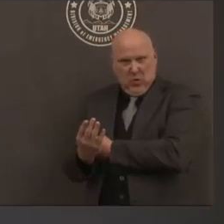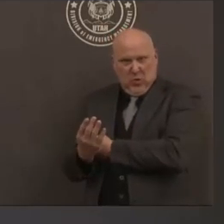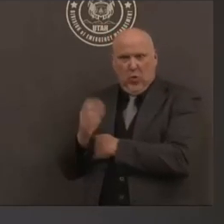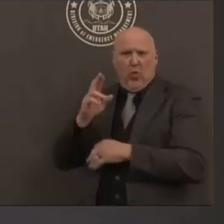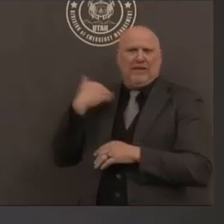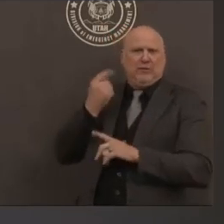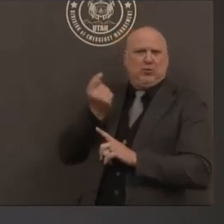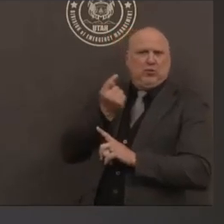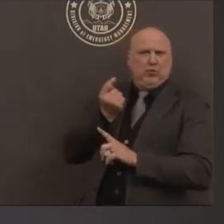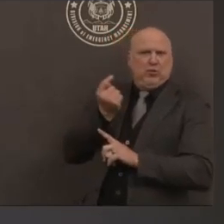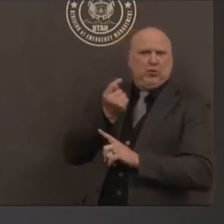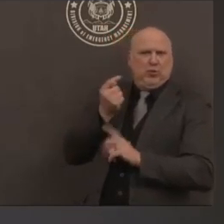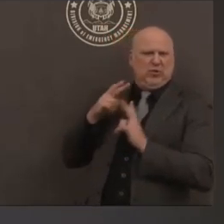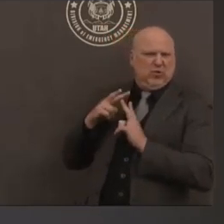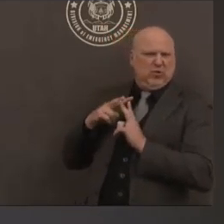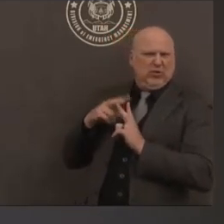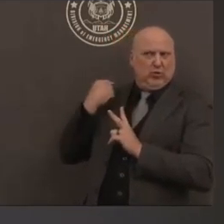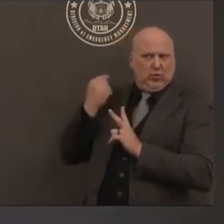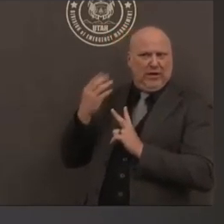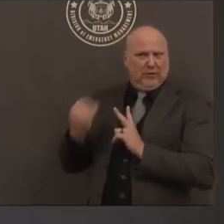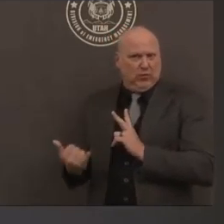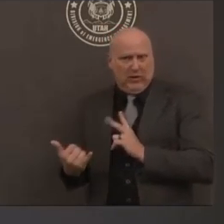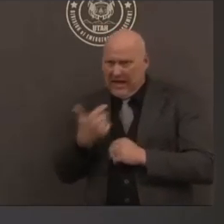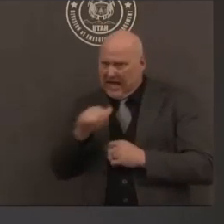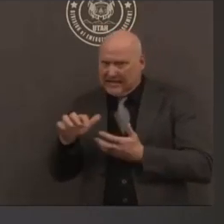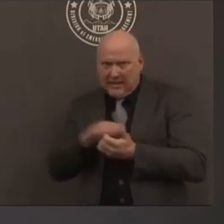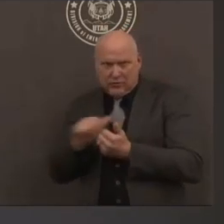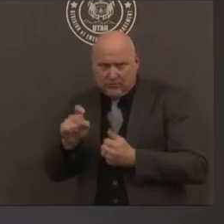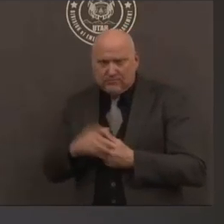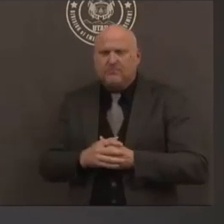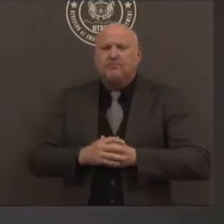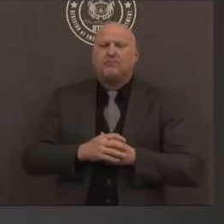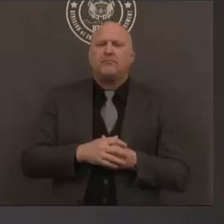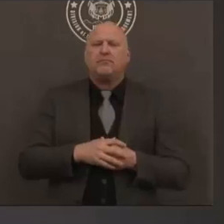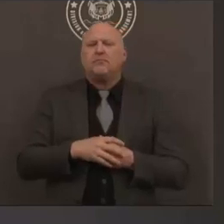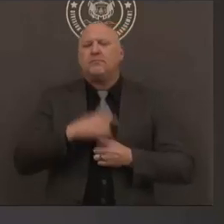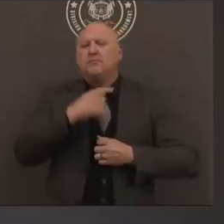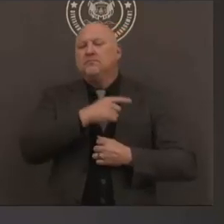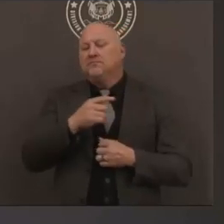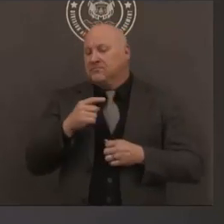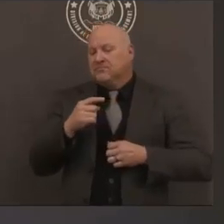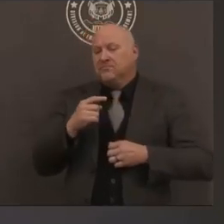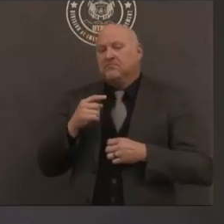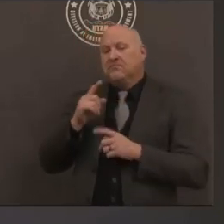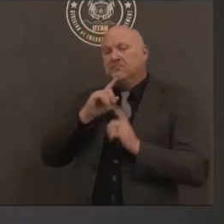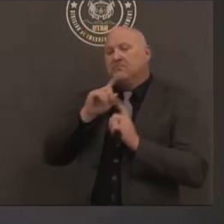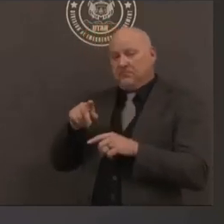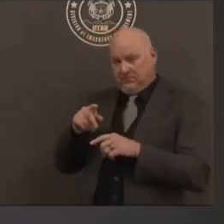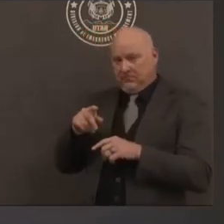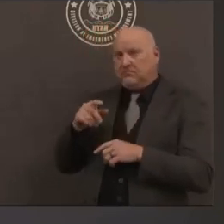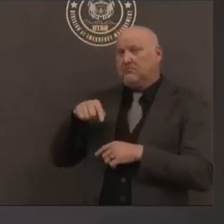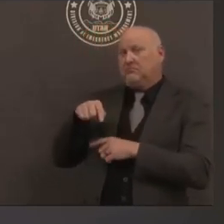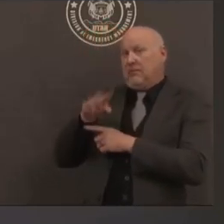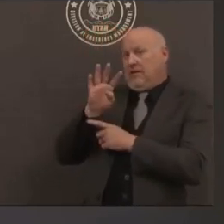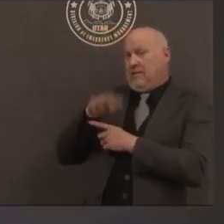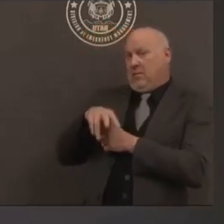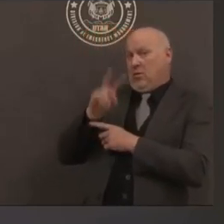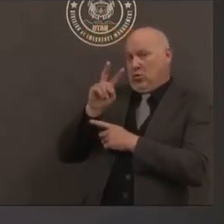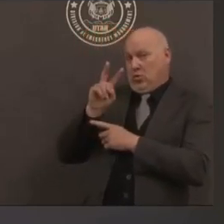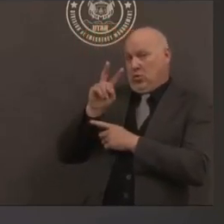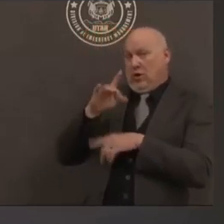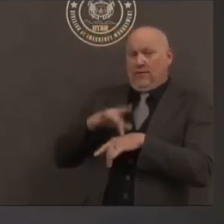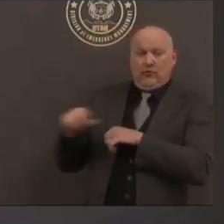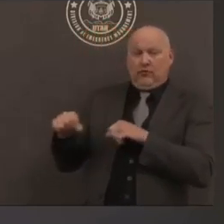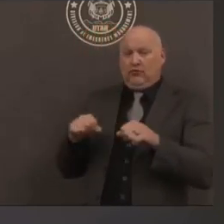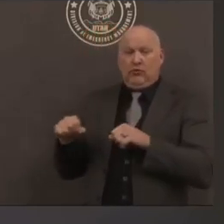you know fortunately um a magnitude 4.2 earthquake is what we would call a light earthquake um the shaking